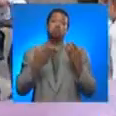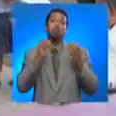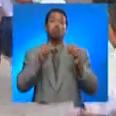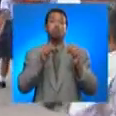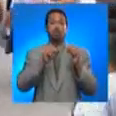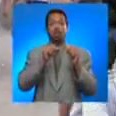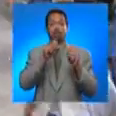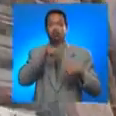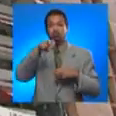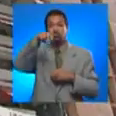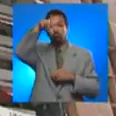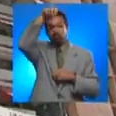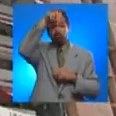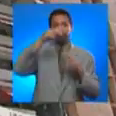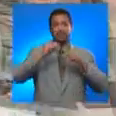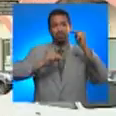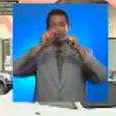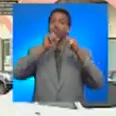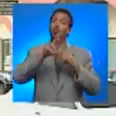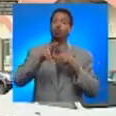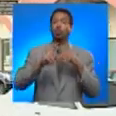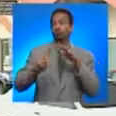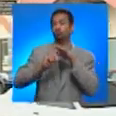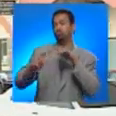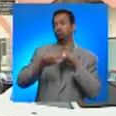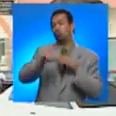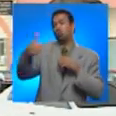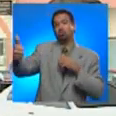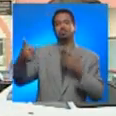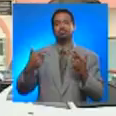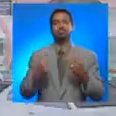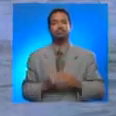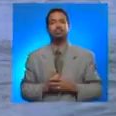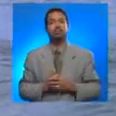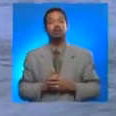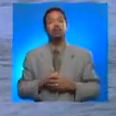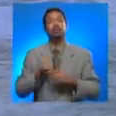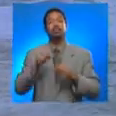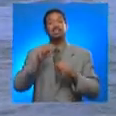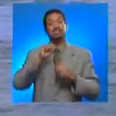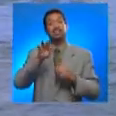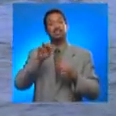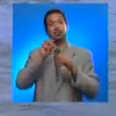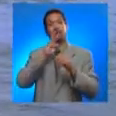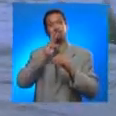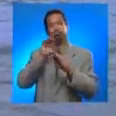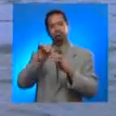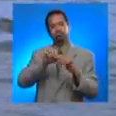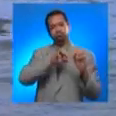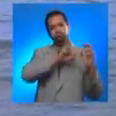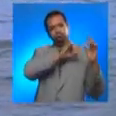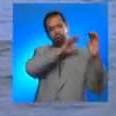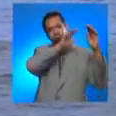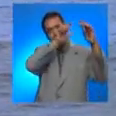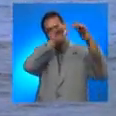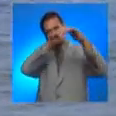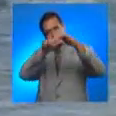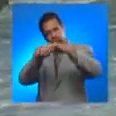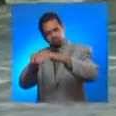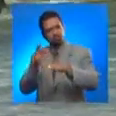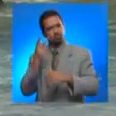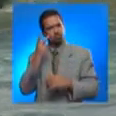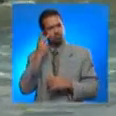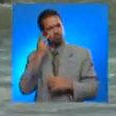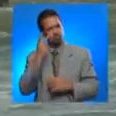one may evacuate horizontally or vertically up in a building. The arrival of a tsunami is sometimes preceded by a